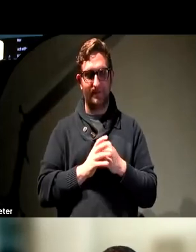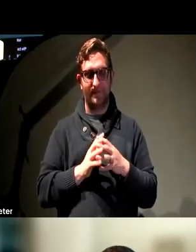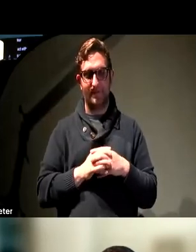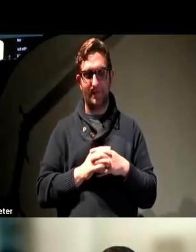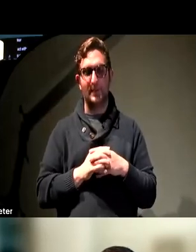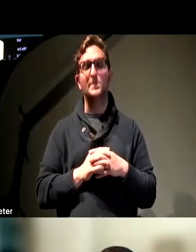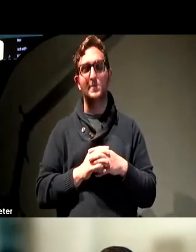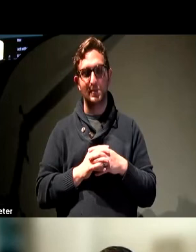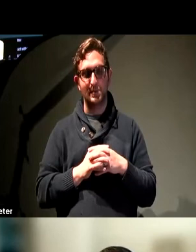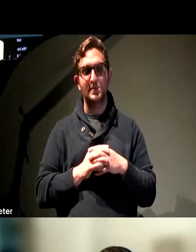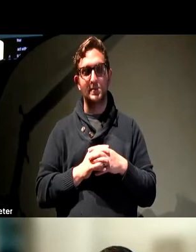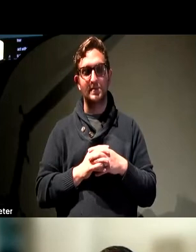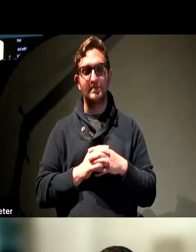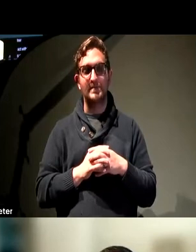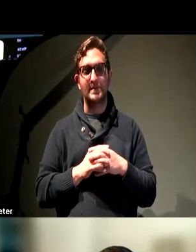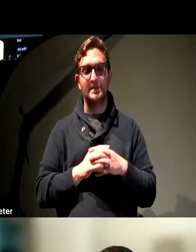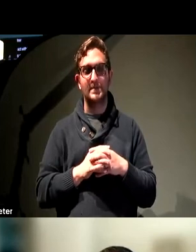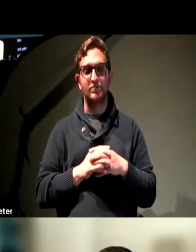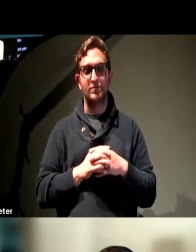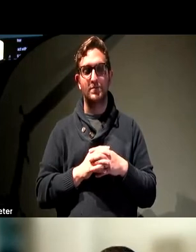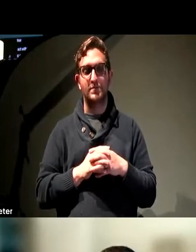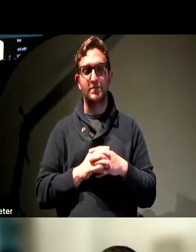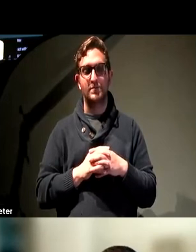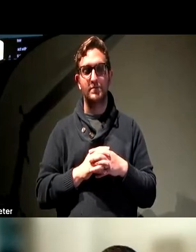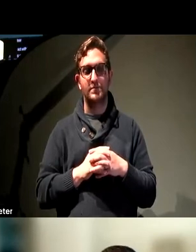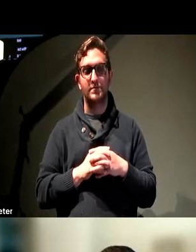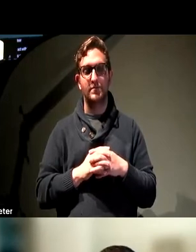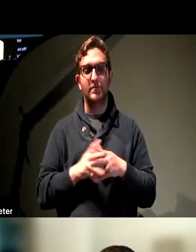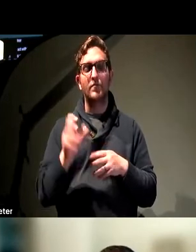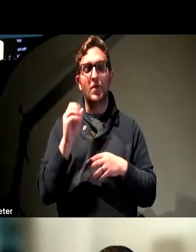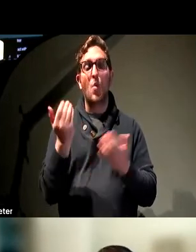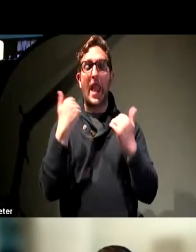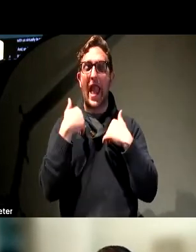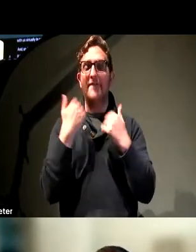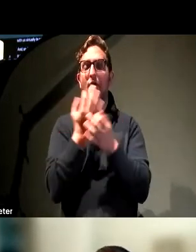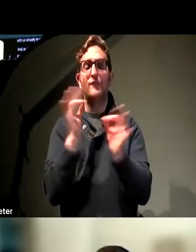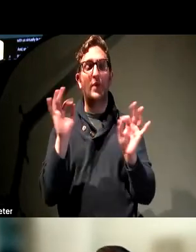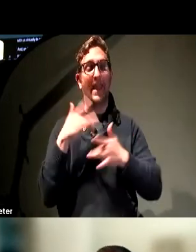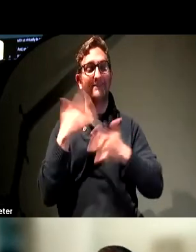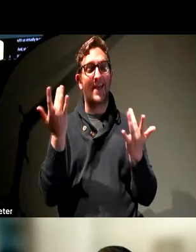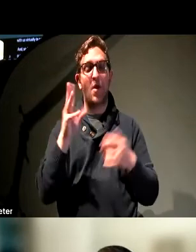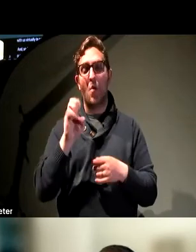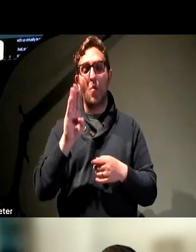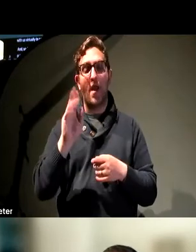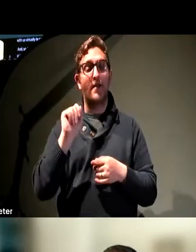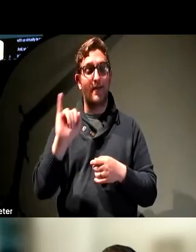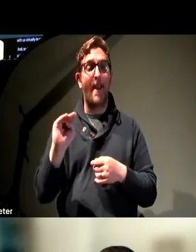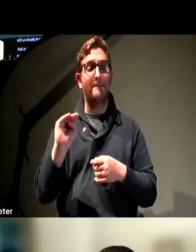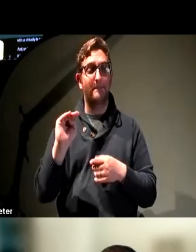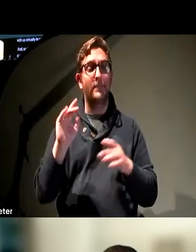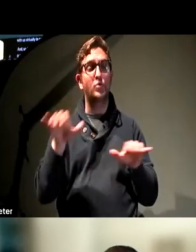And so I do just want let you all know about a free event that WebAIM is putting on. If you are interested in digital accessibility,